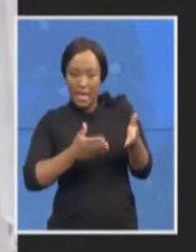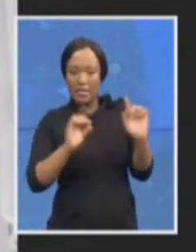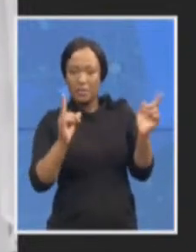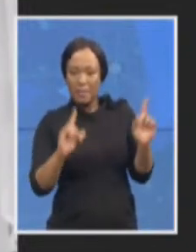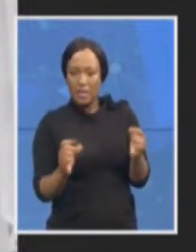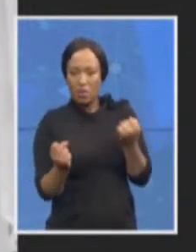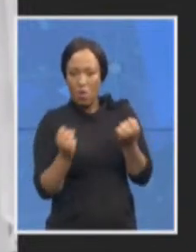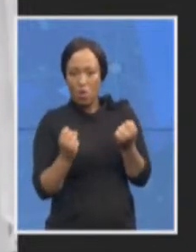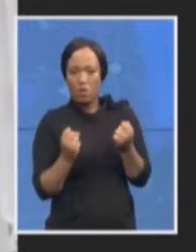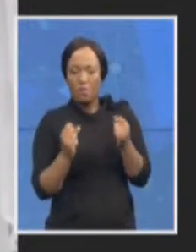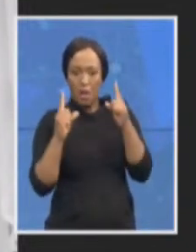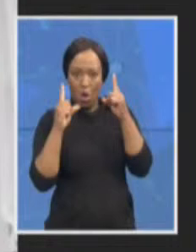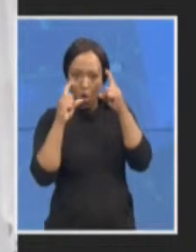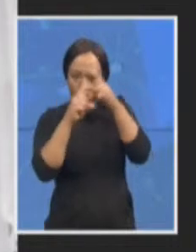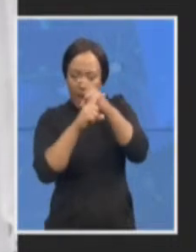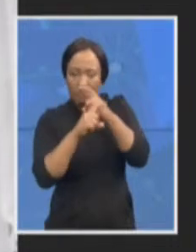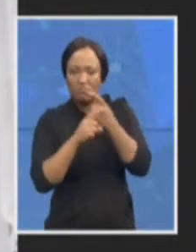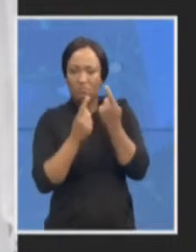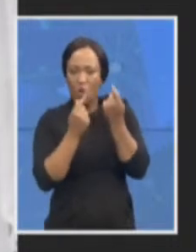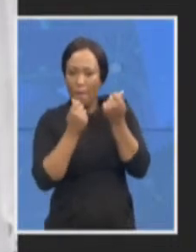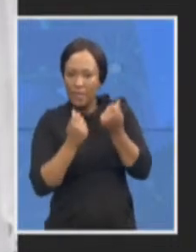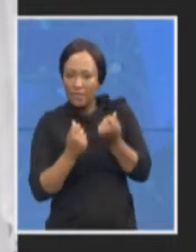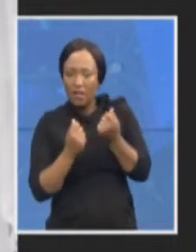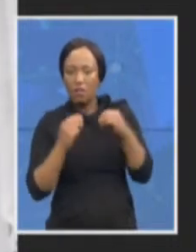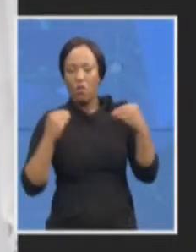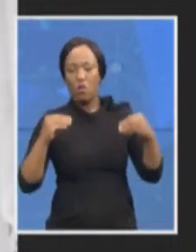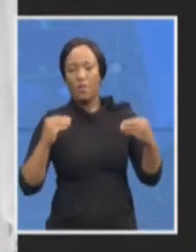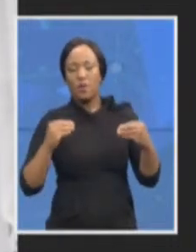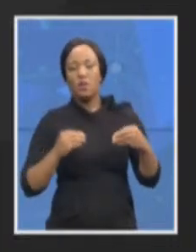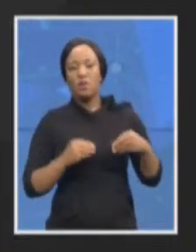and so advocate the court might be able to take that a little further